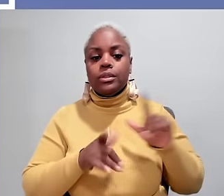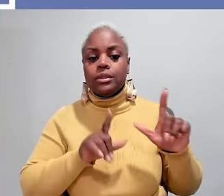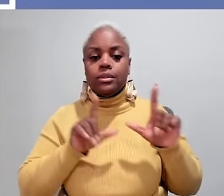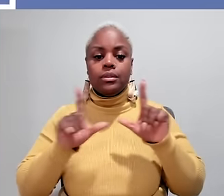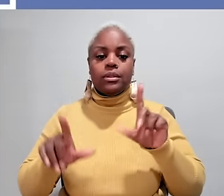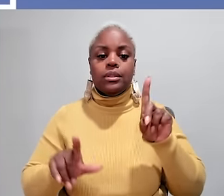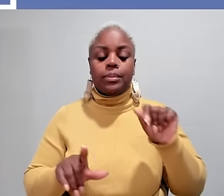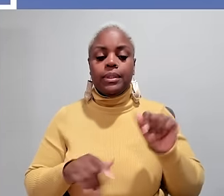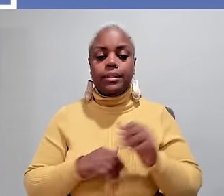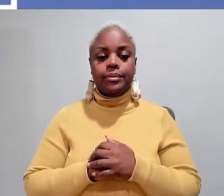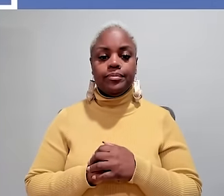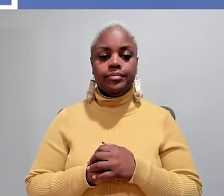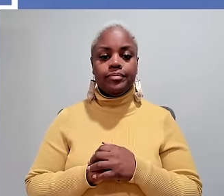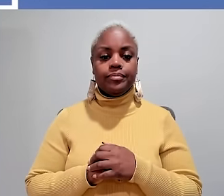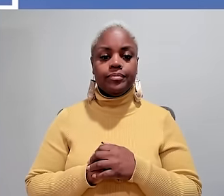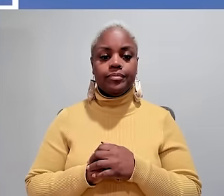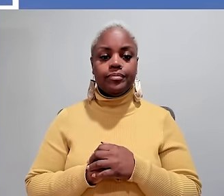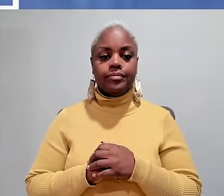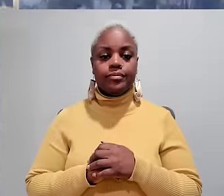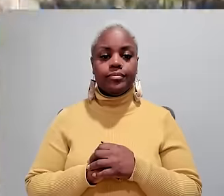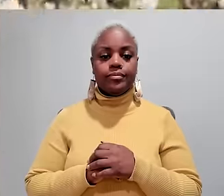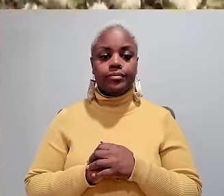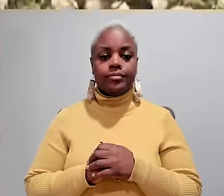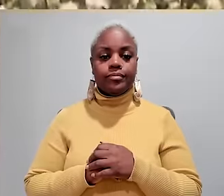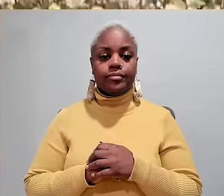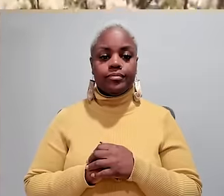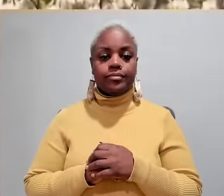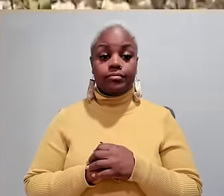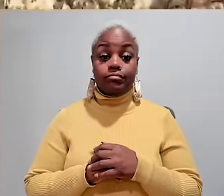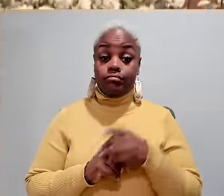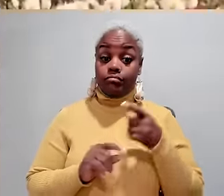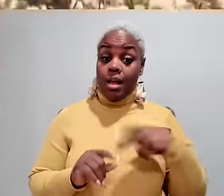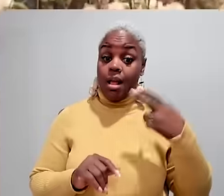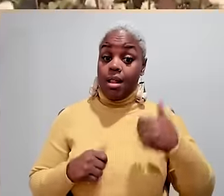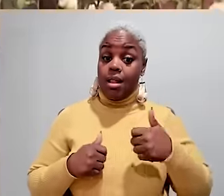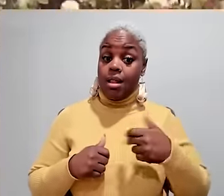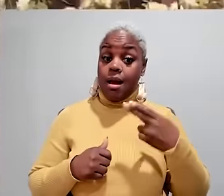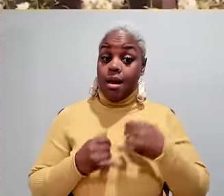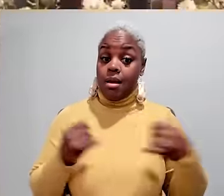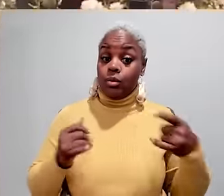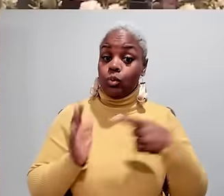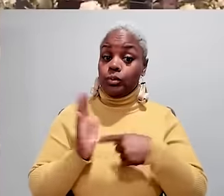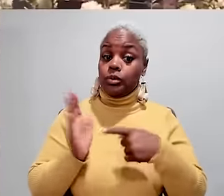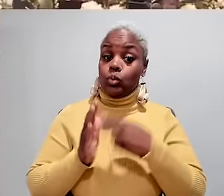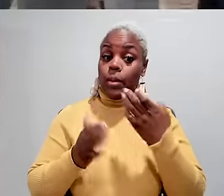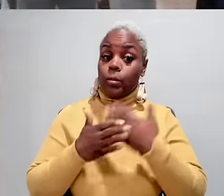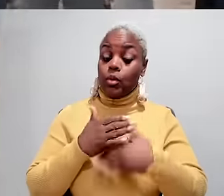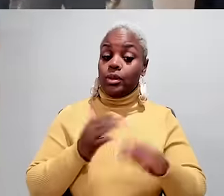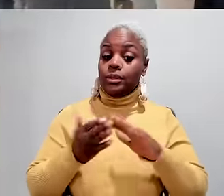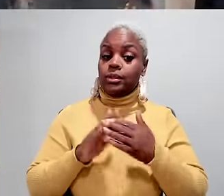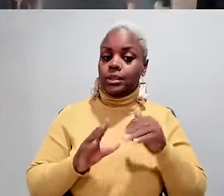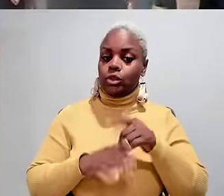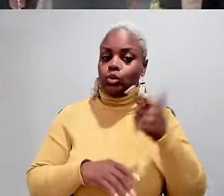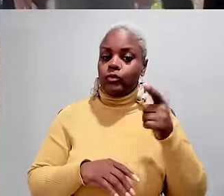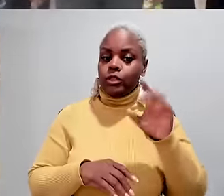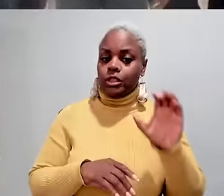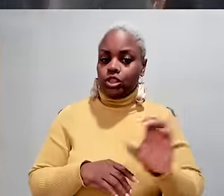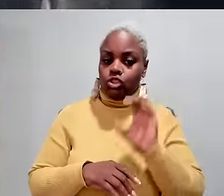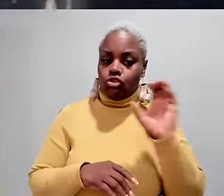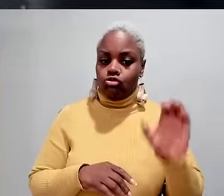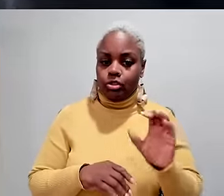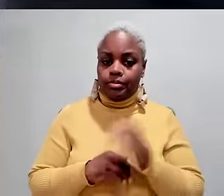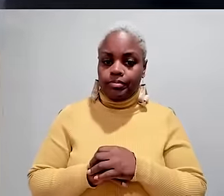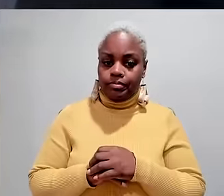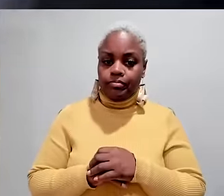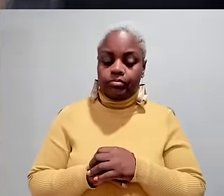as part of our series, disability reframed. JUDY High Line in New York represents a rebirth for the city